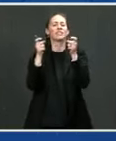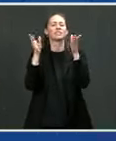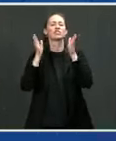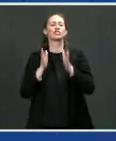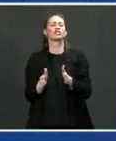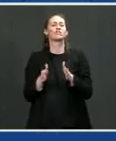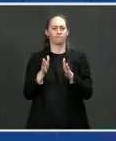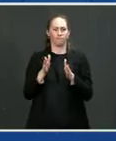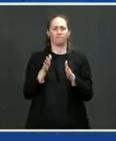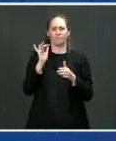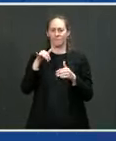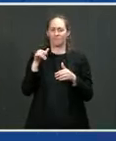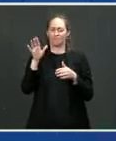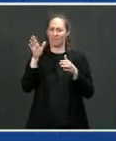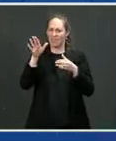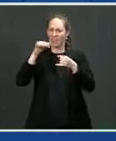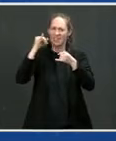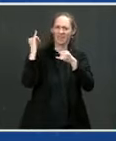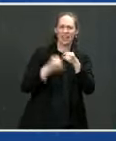Okay, thank you.